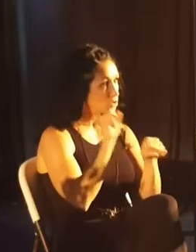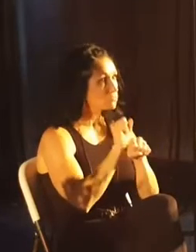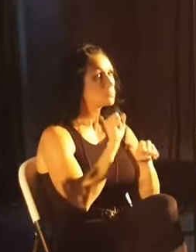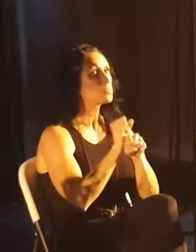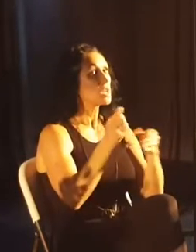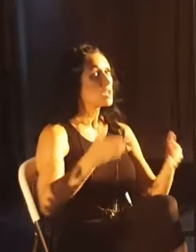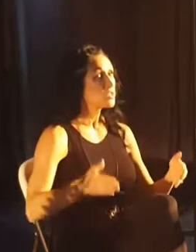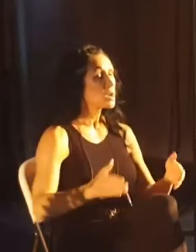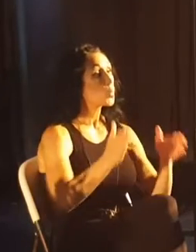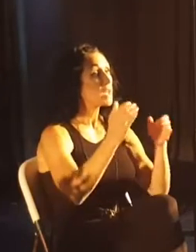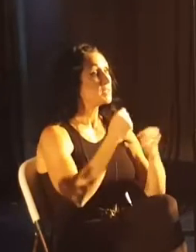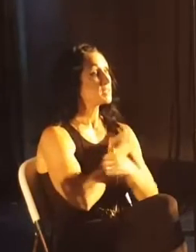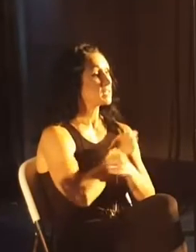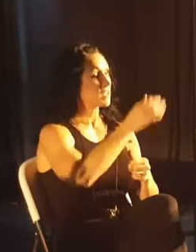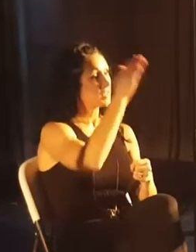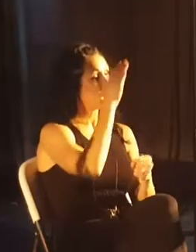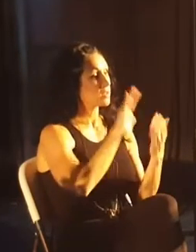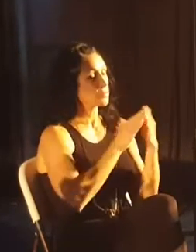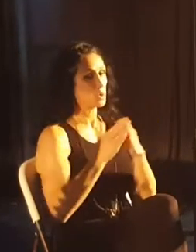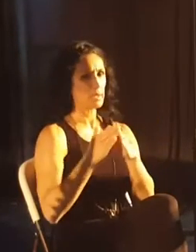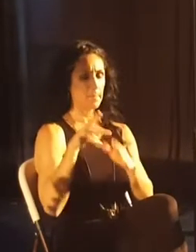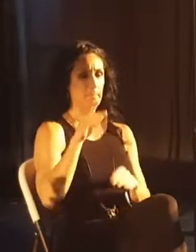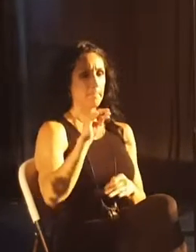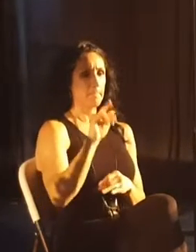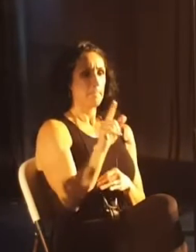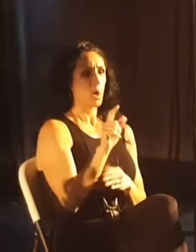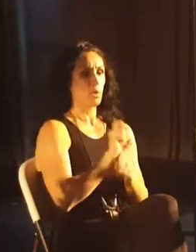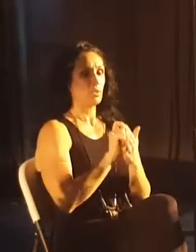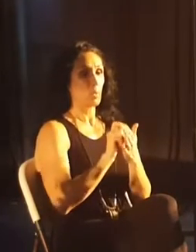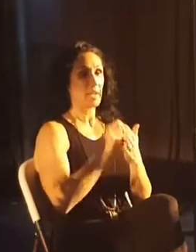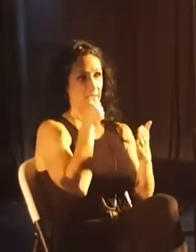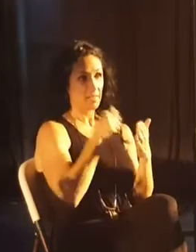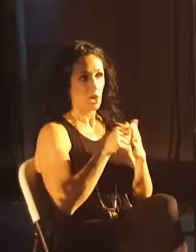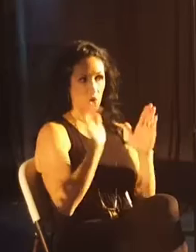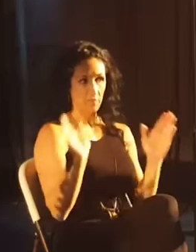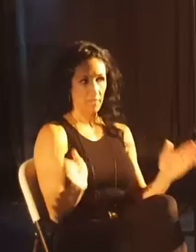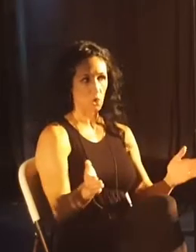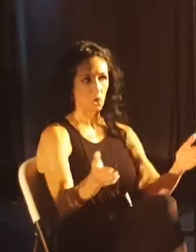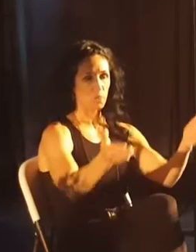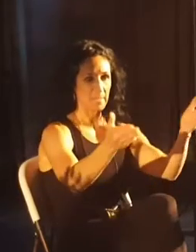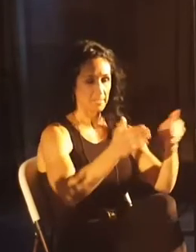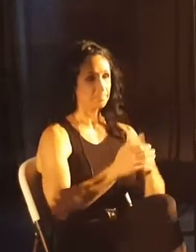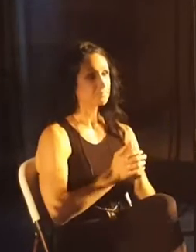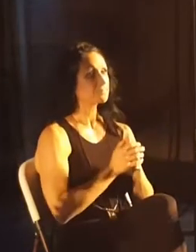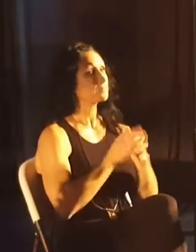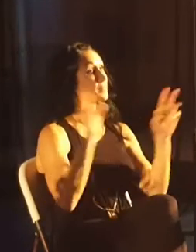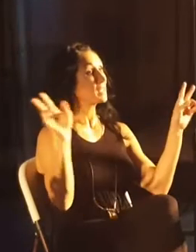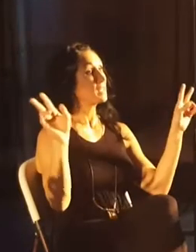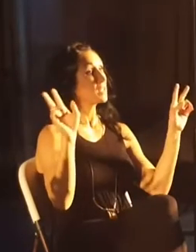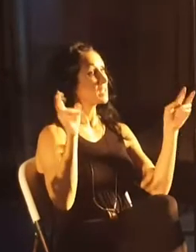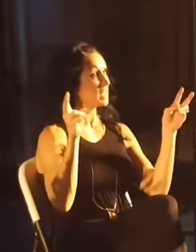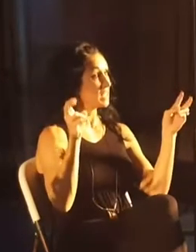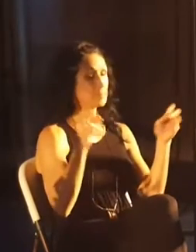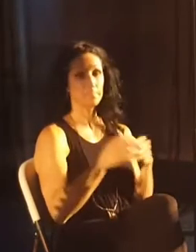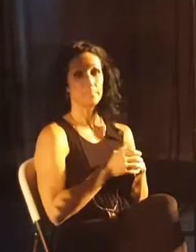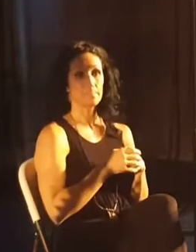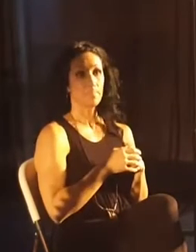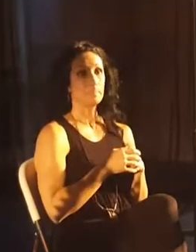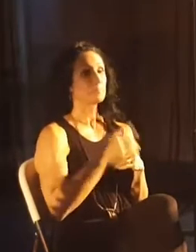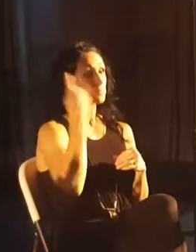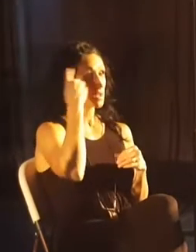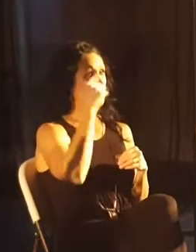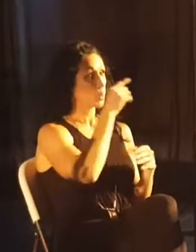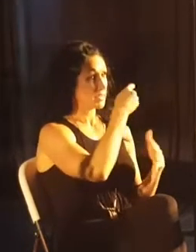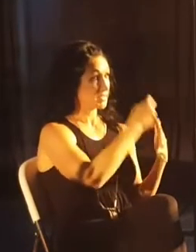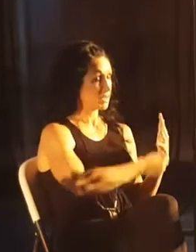God and loved their community, and Paul is writing to them this letter of encouragement, and the theme for the series and the theme for